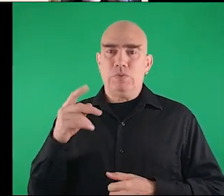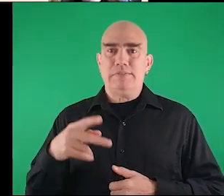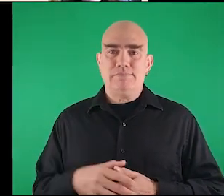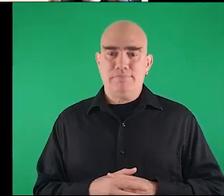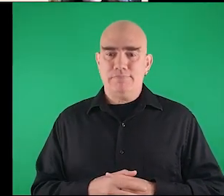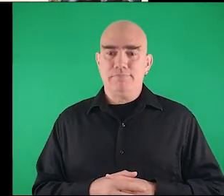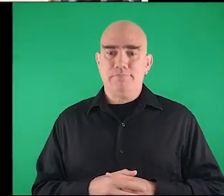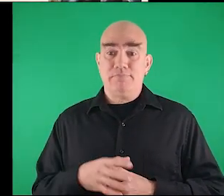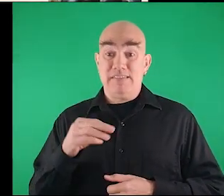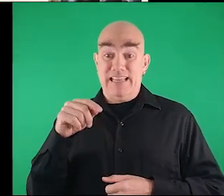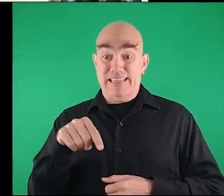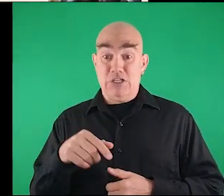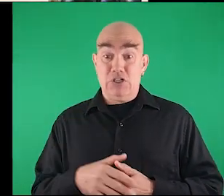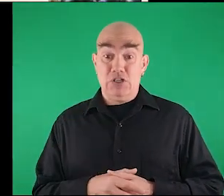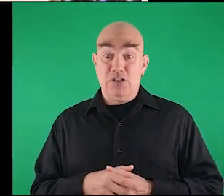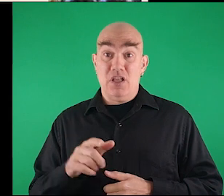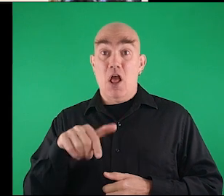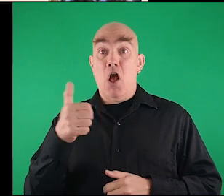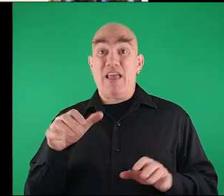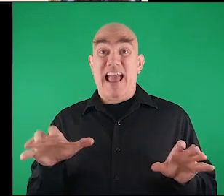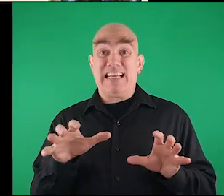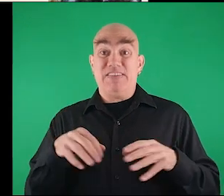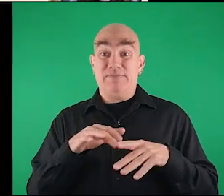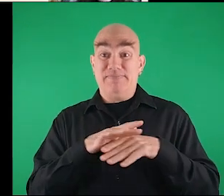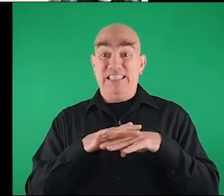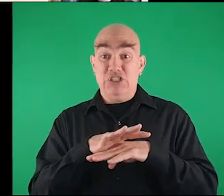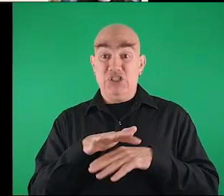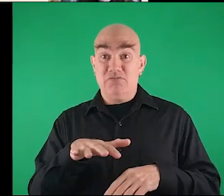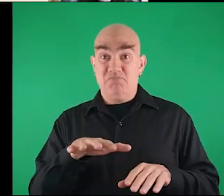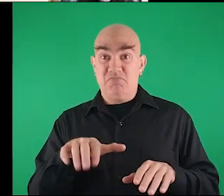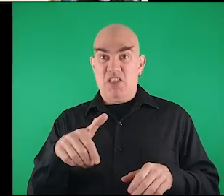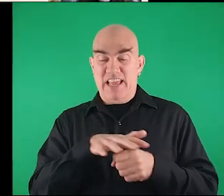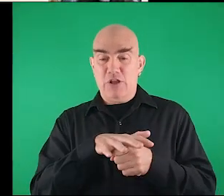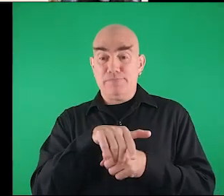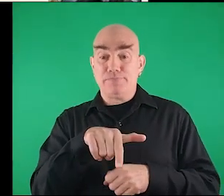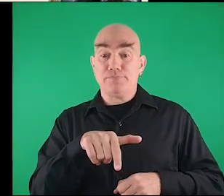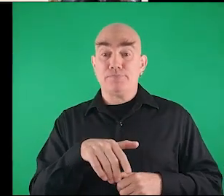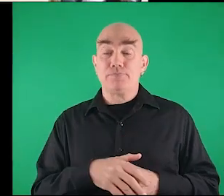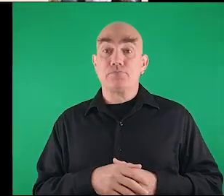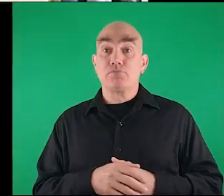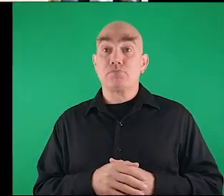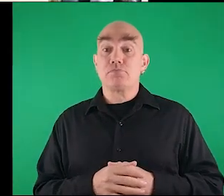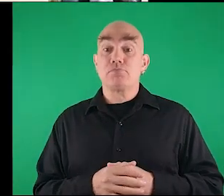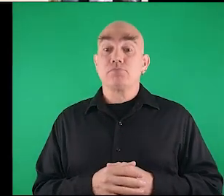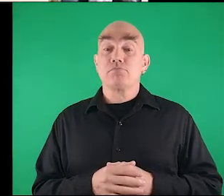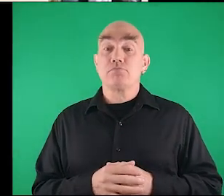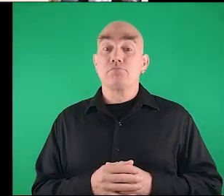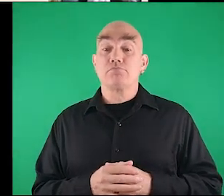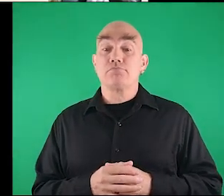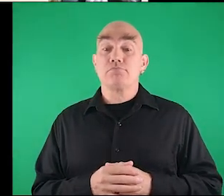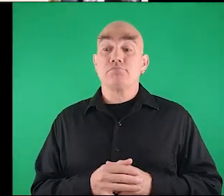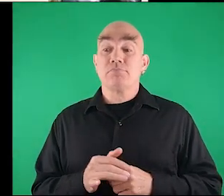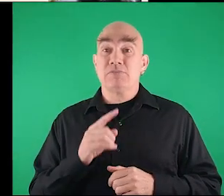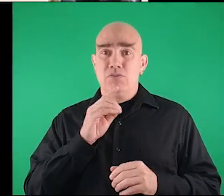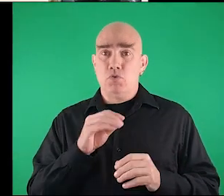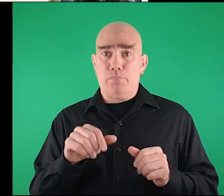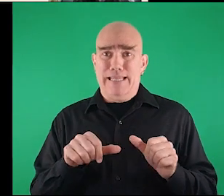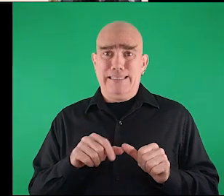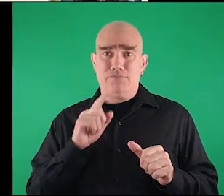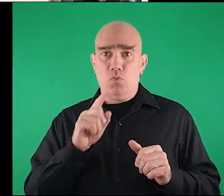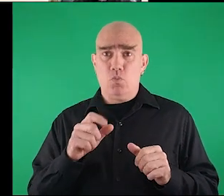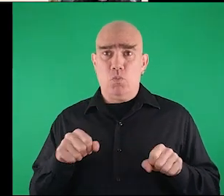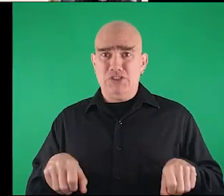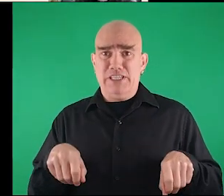okay and here this is another activity in the beach